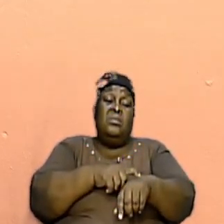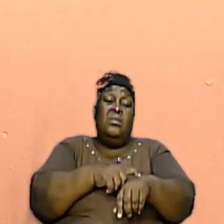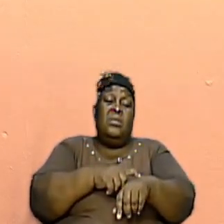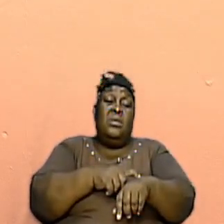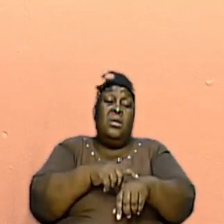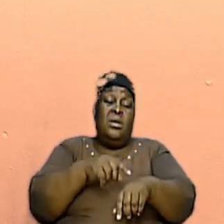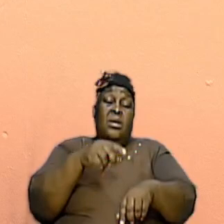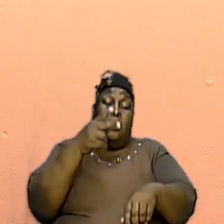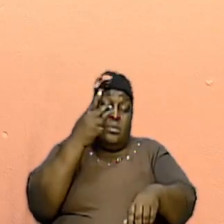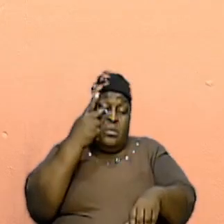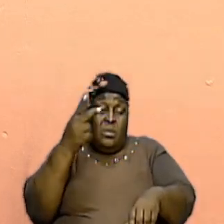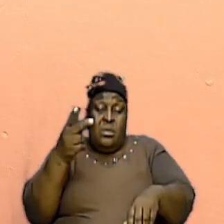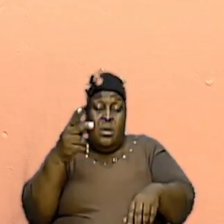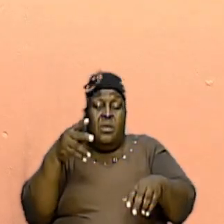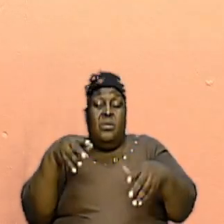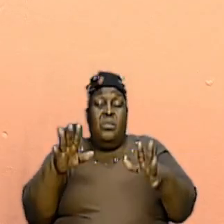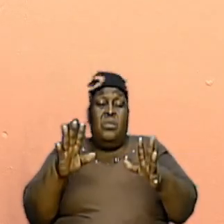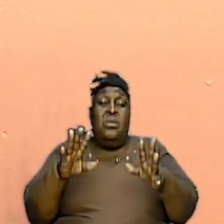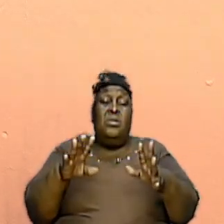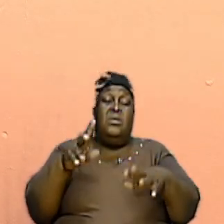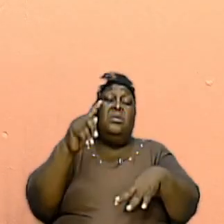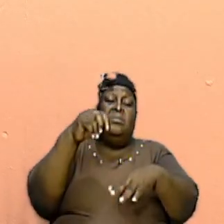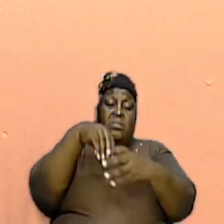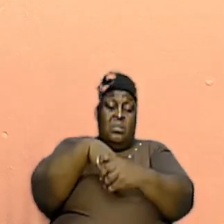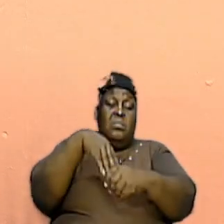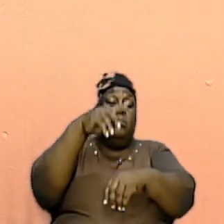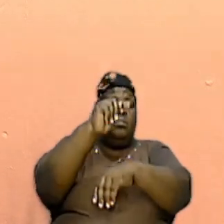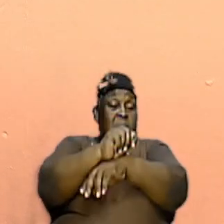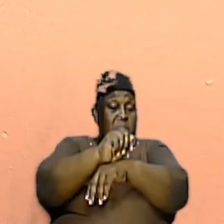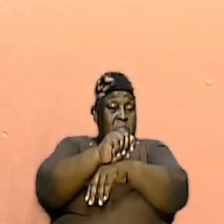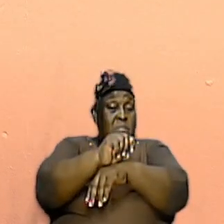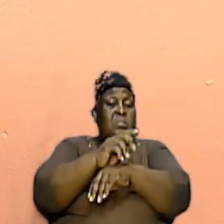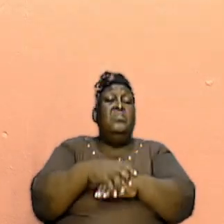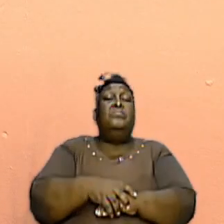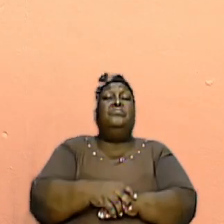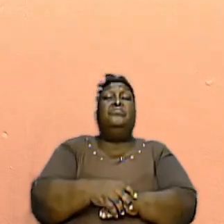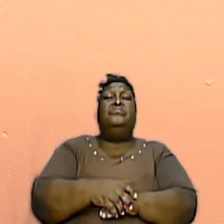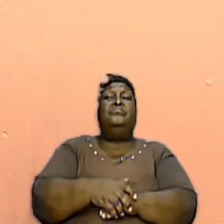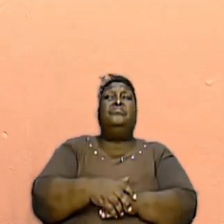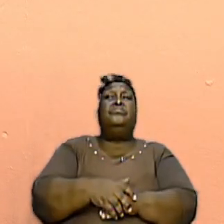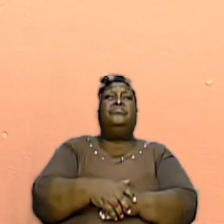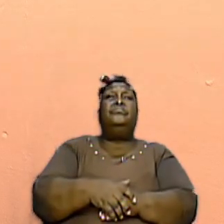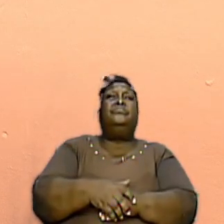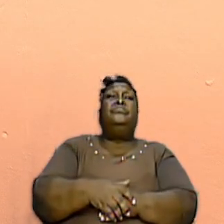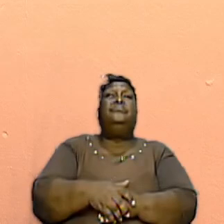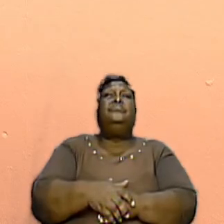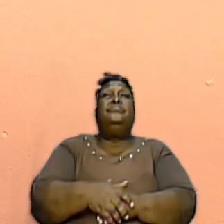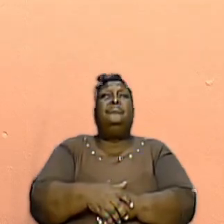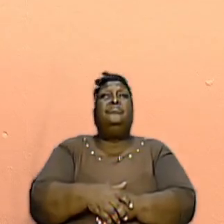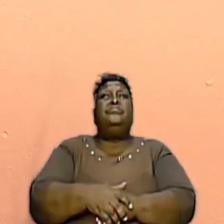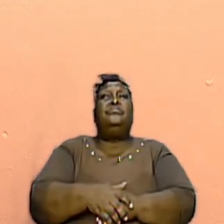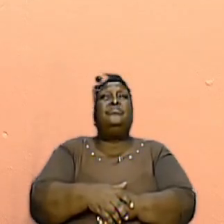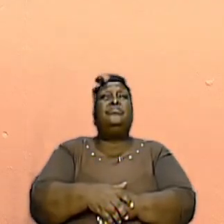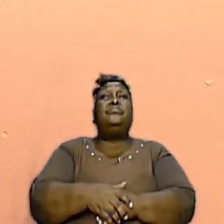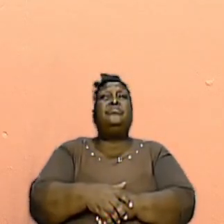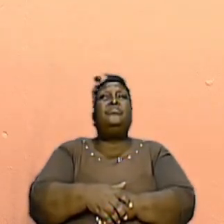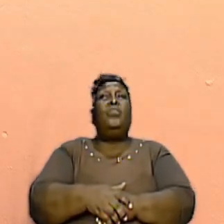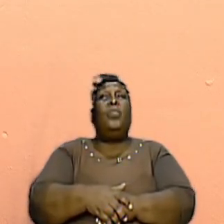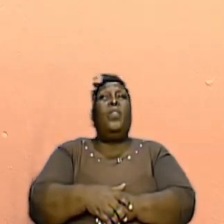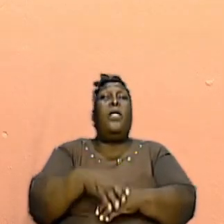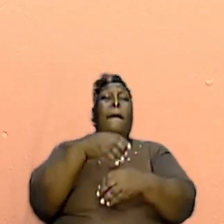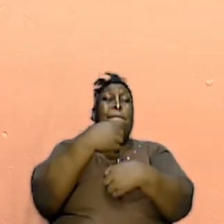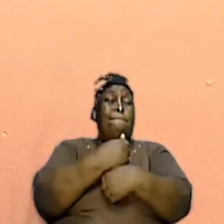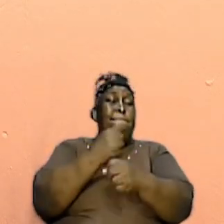in the tabernacle. But then we made a